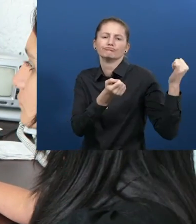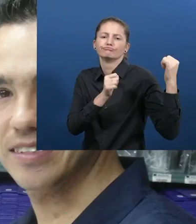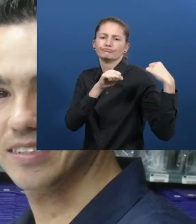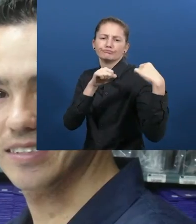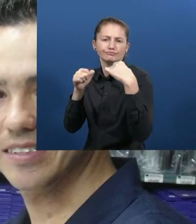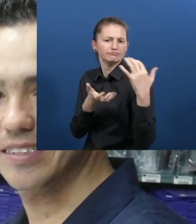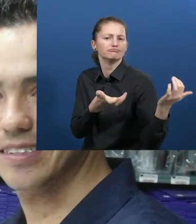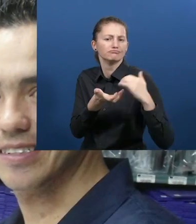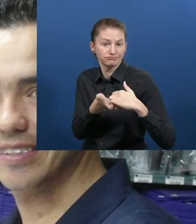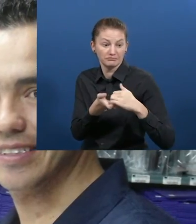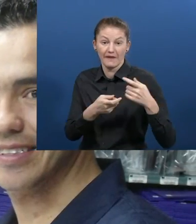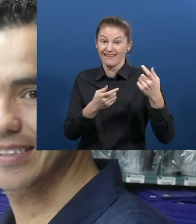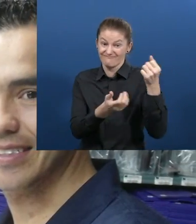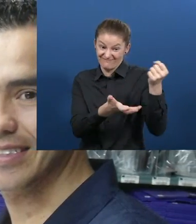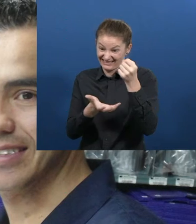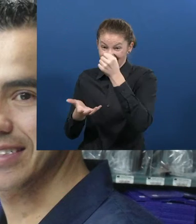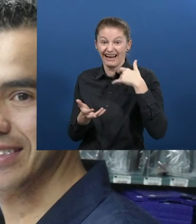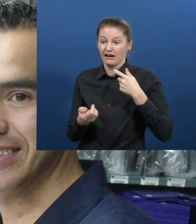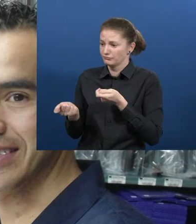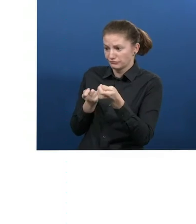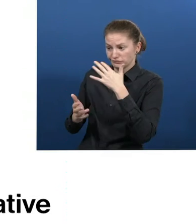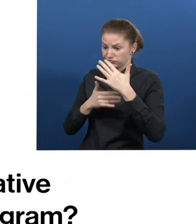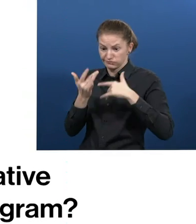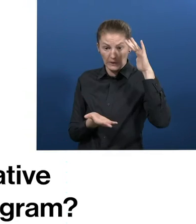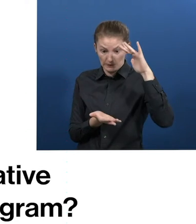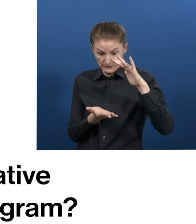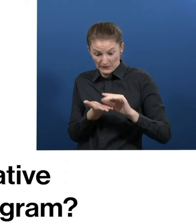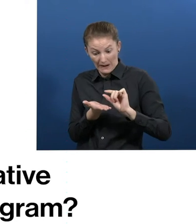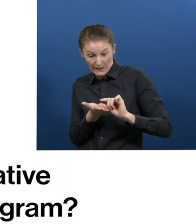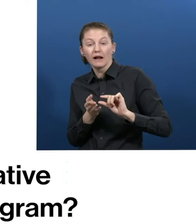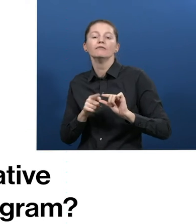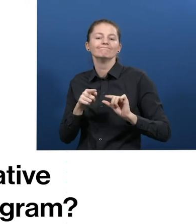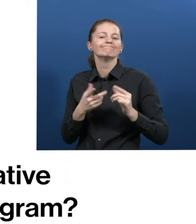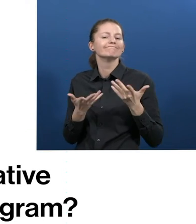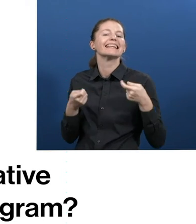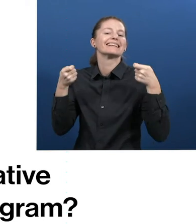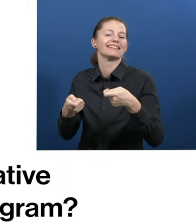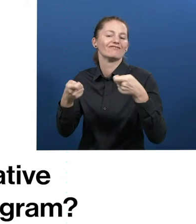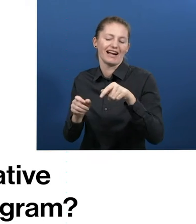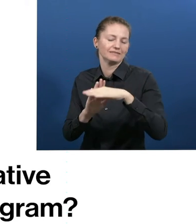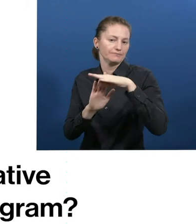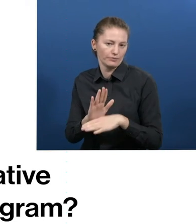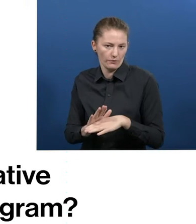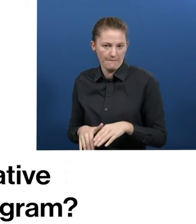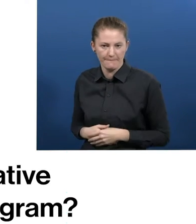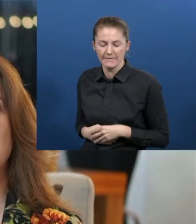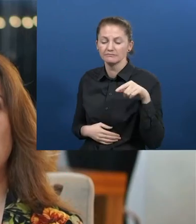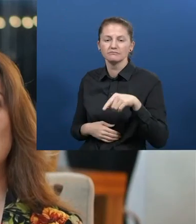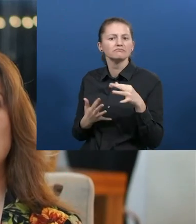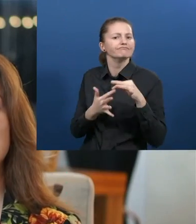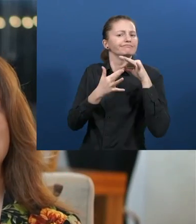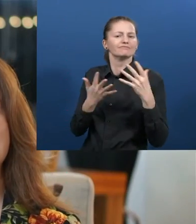excesses are re-inverted into the mission of the program. What is unique and innovative about Productivity Pact Program?